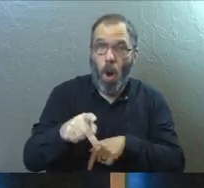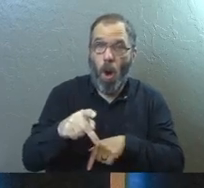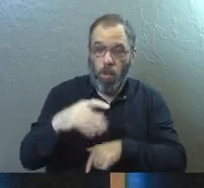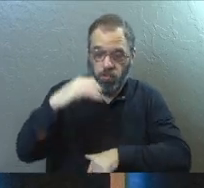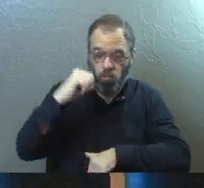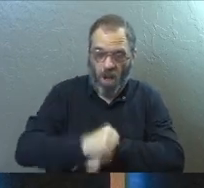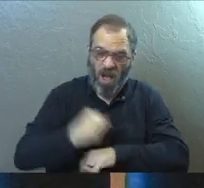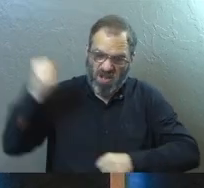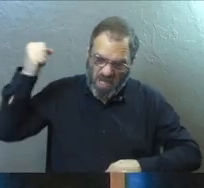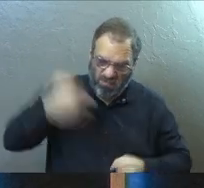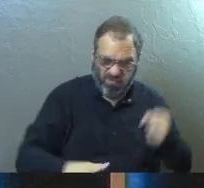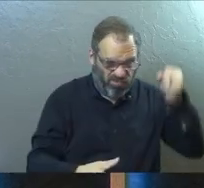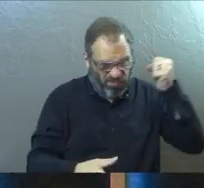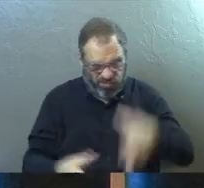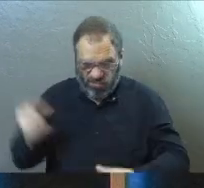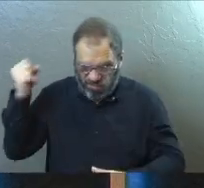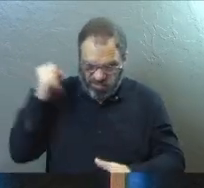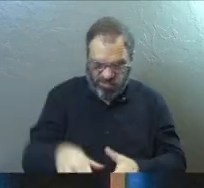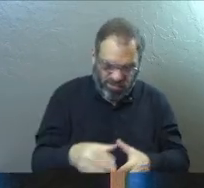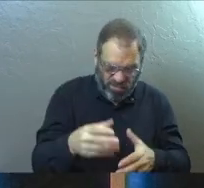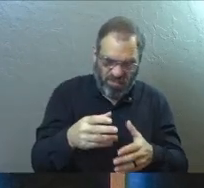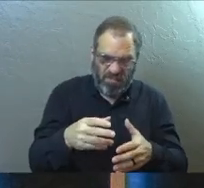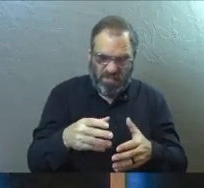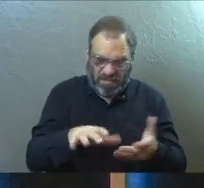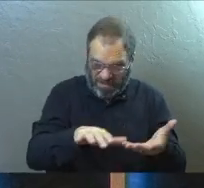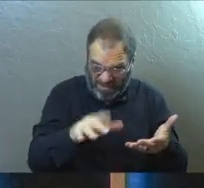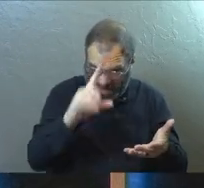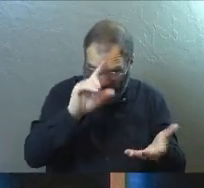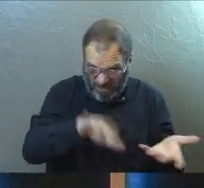and then got back up alive again.